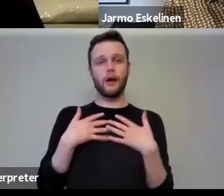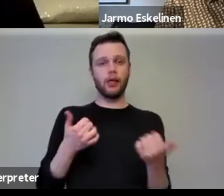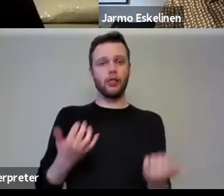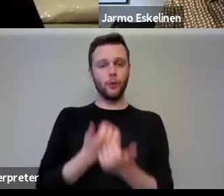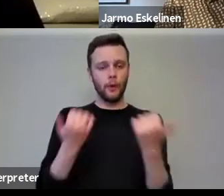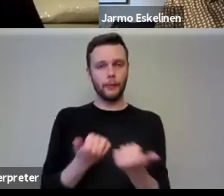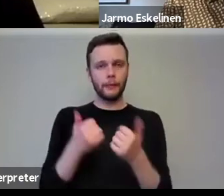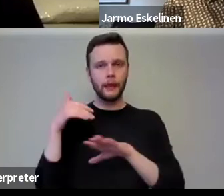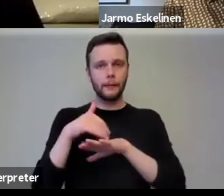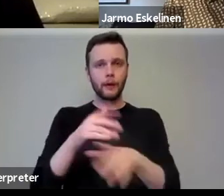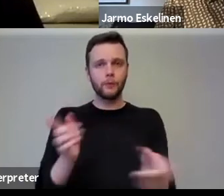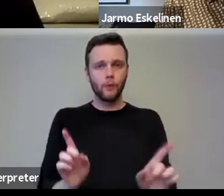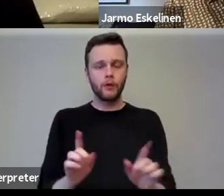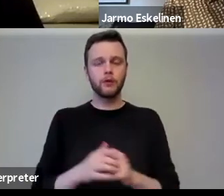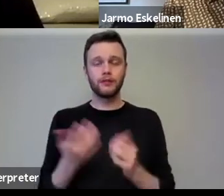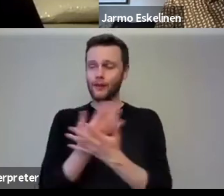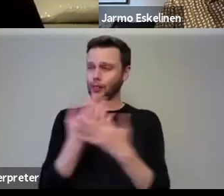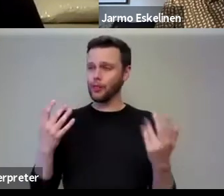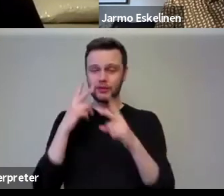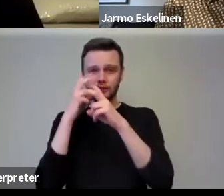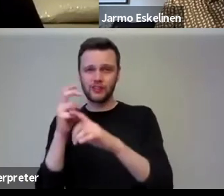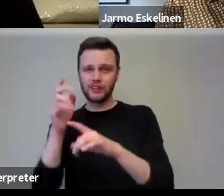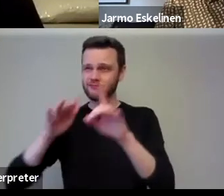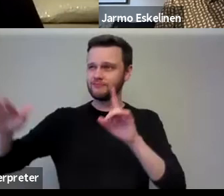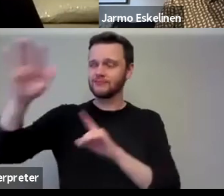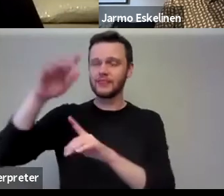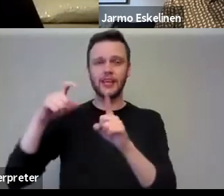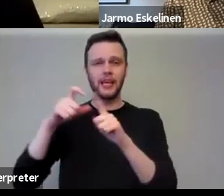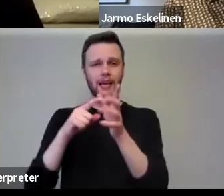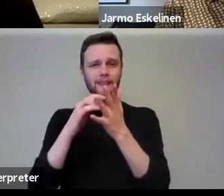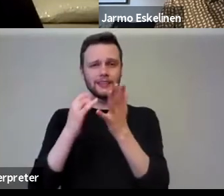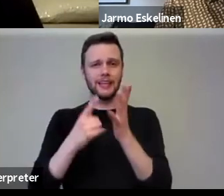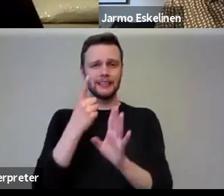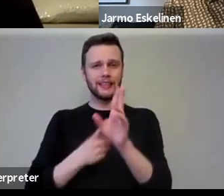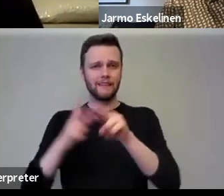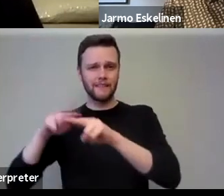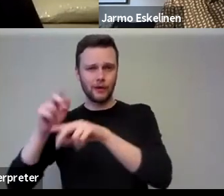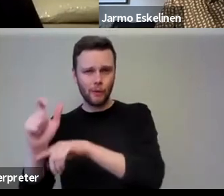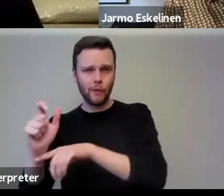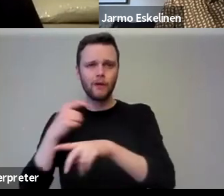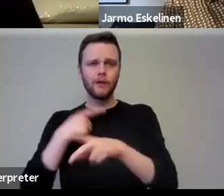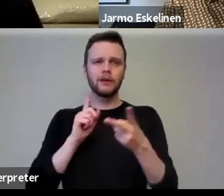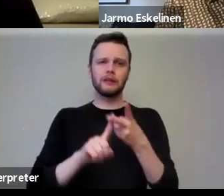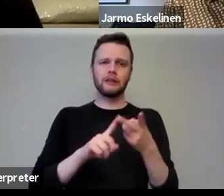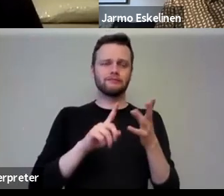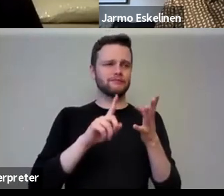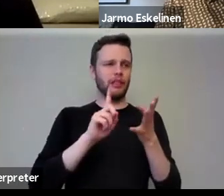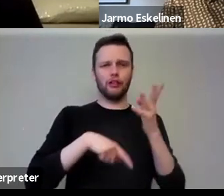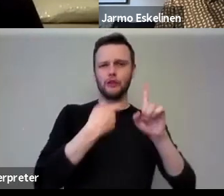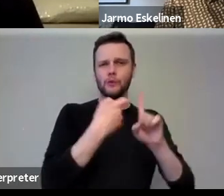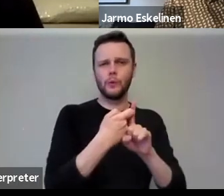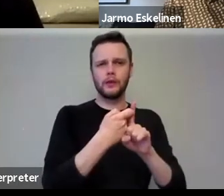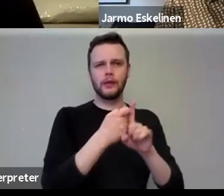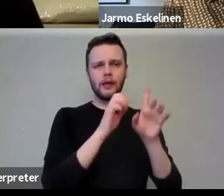There's some, a lot of research out there. You've got Daisy Fancourt from King's College. You've got the UK parliamentary